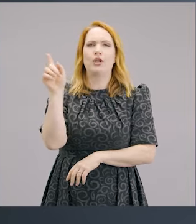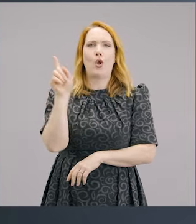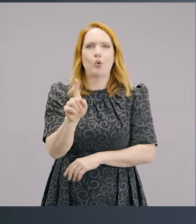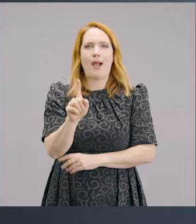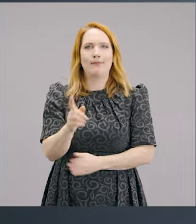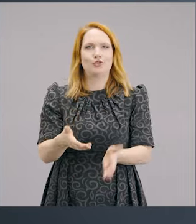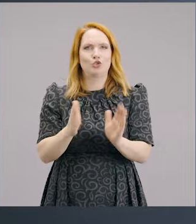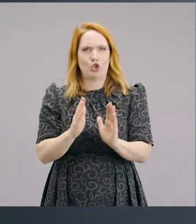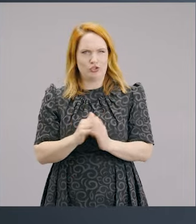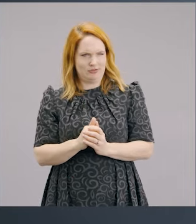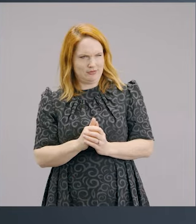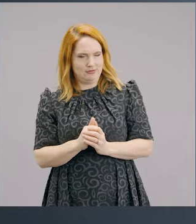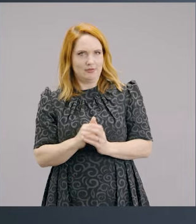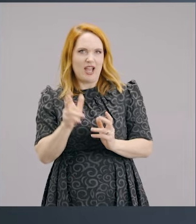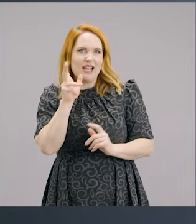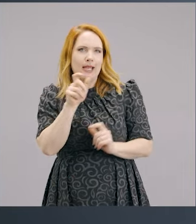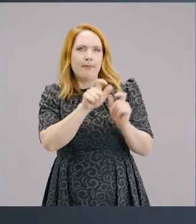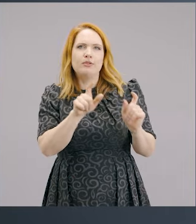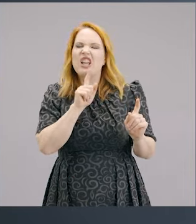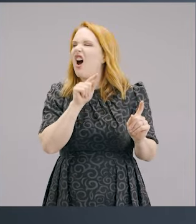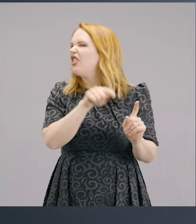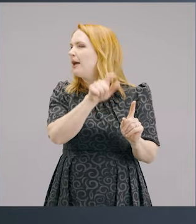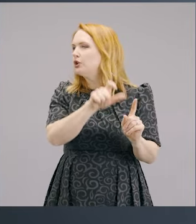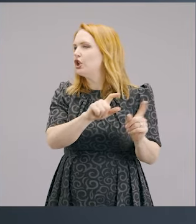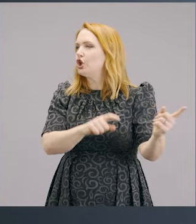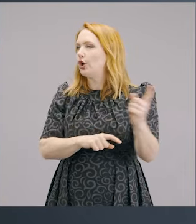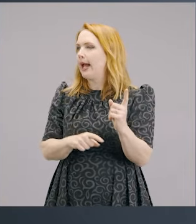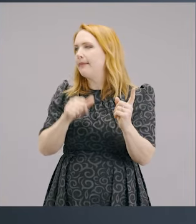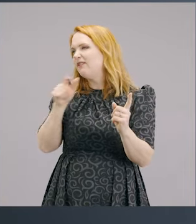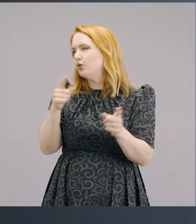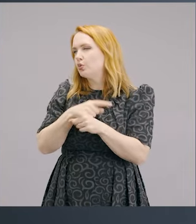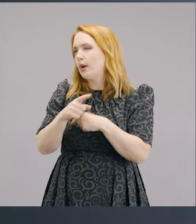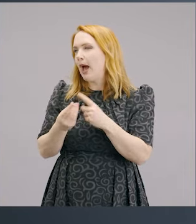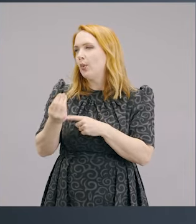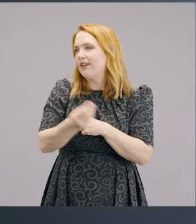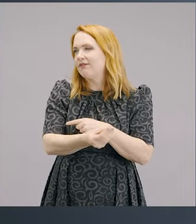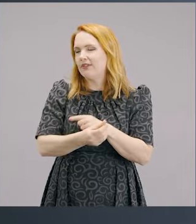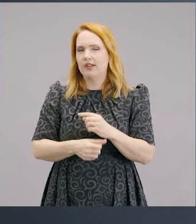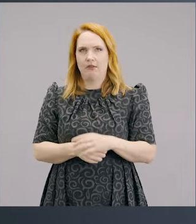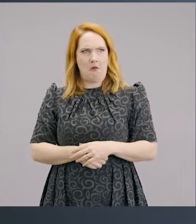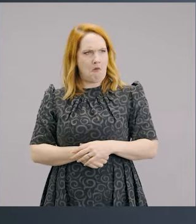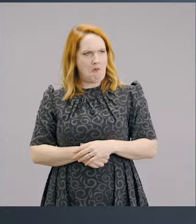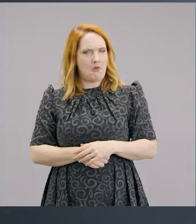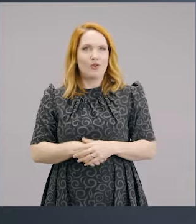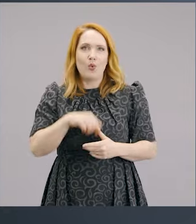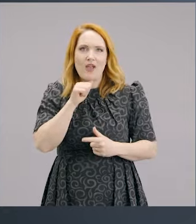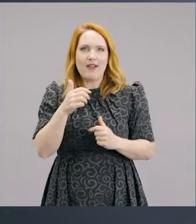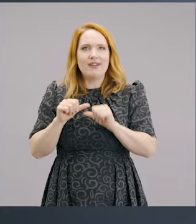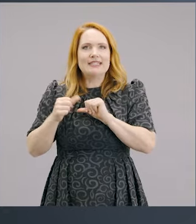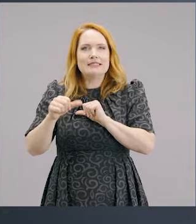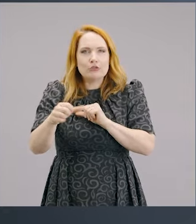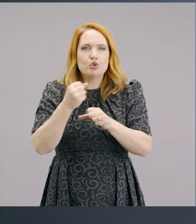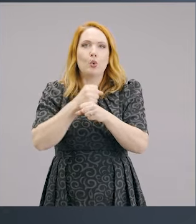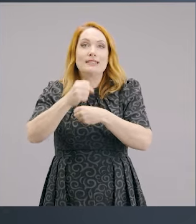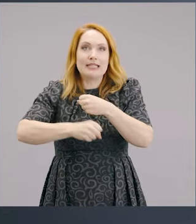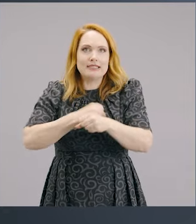series that they just don't come along. And I just sort of hear it, people say, oh, you know, such and such, they're not coming along as you're talking about giving. Oh, and when we do sort of a